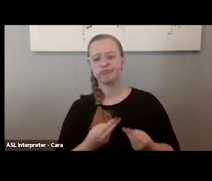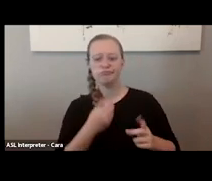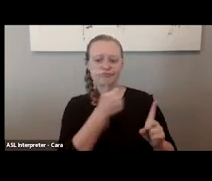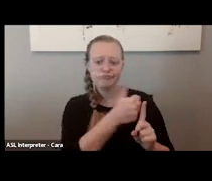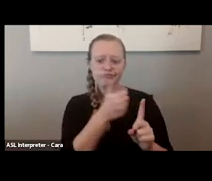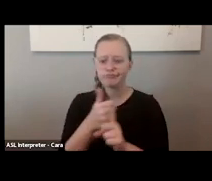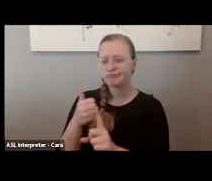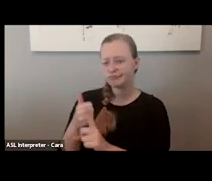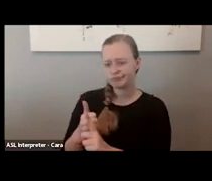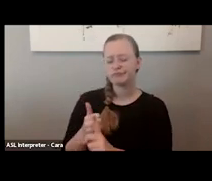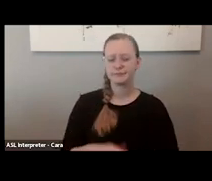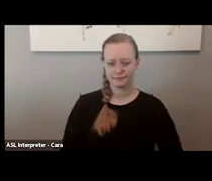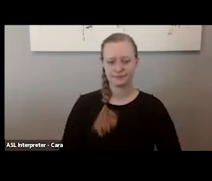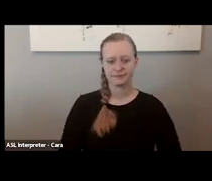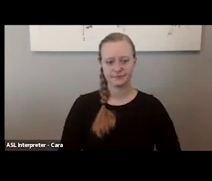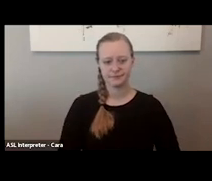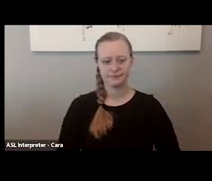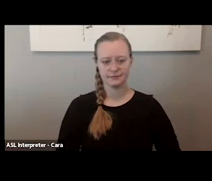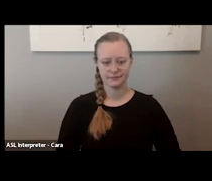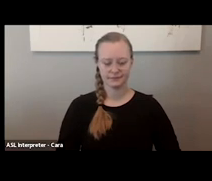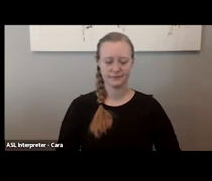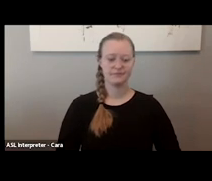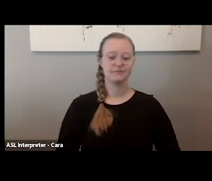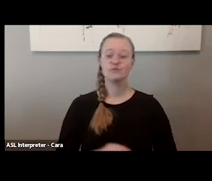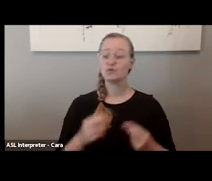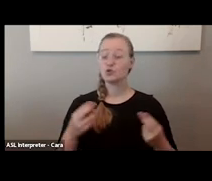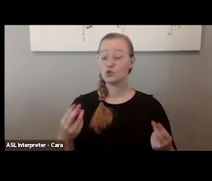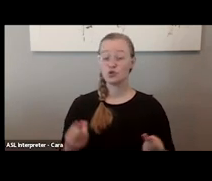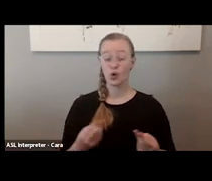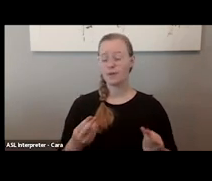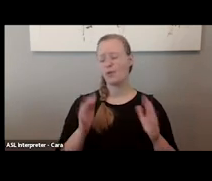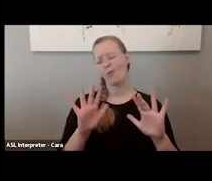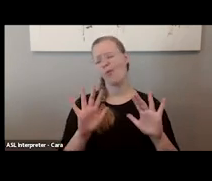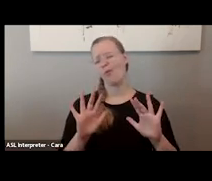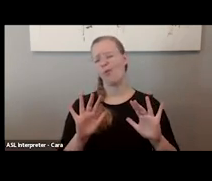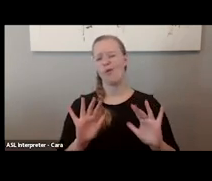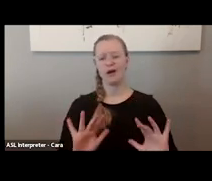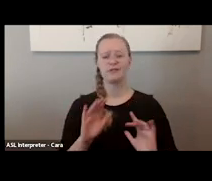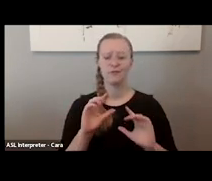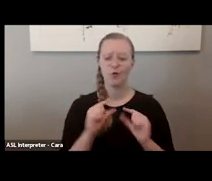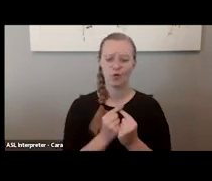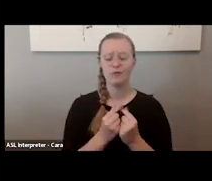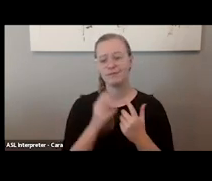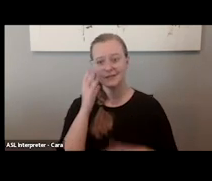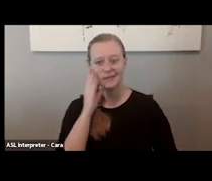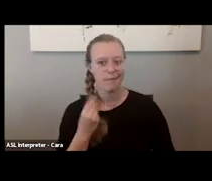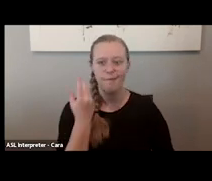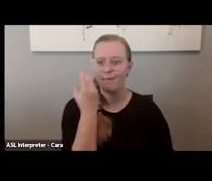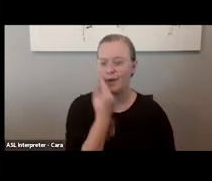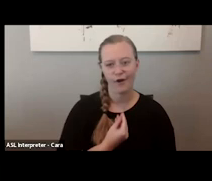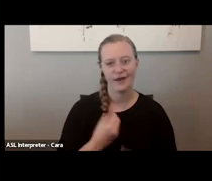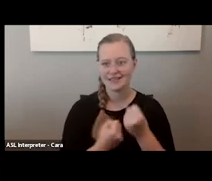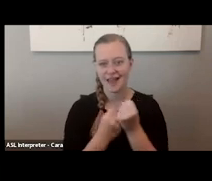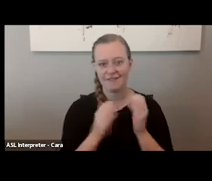it is their turn to speak. We are joined today by a great group of experienced advocates. Nina